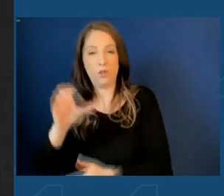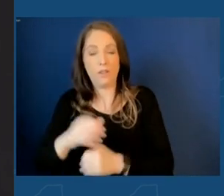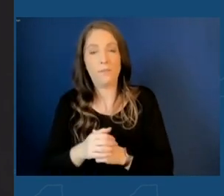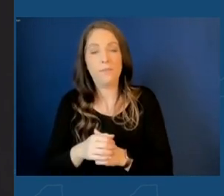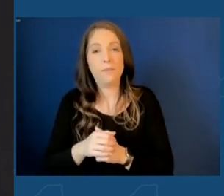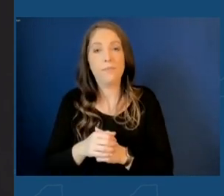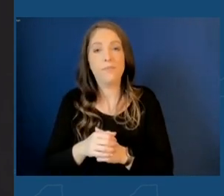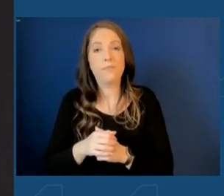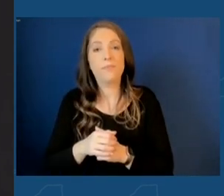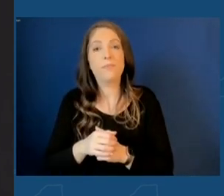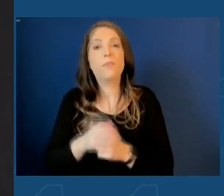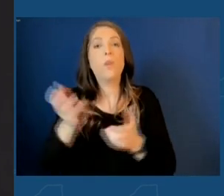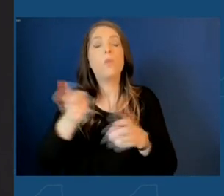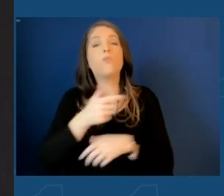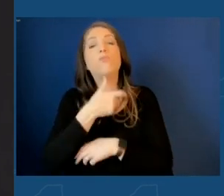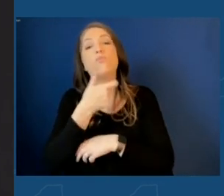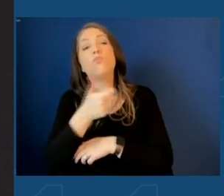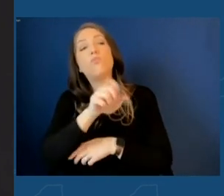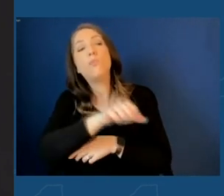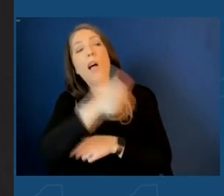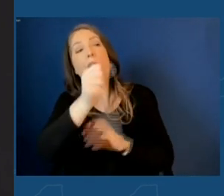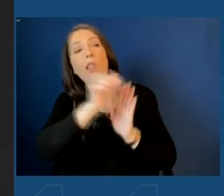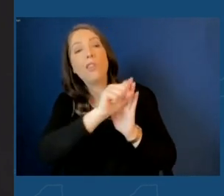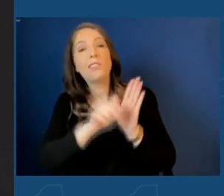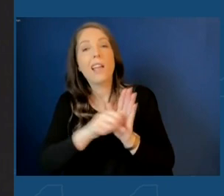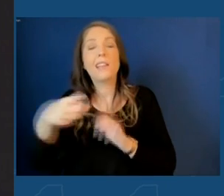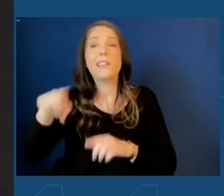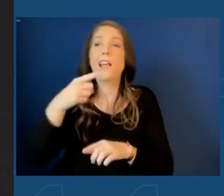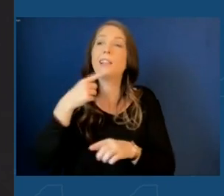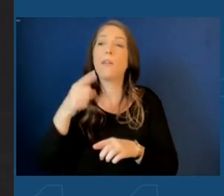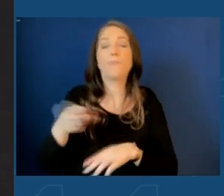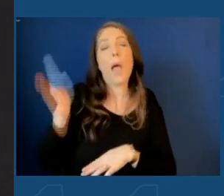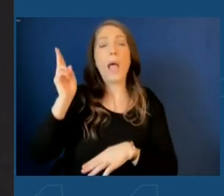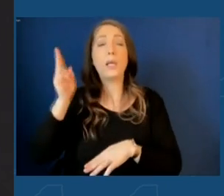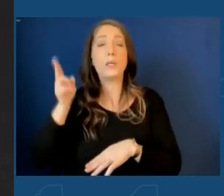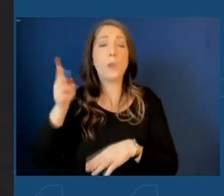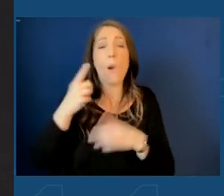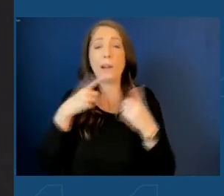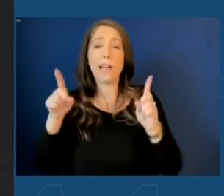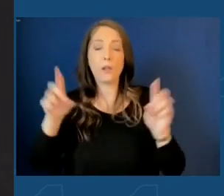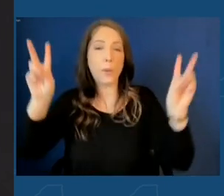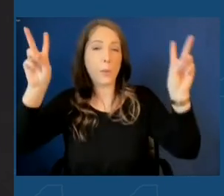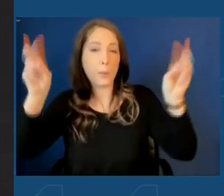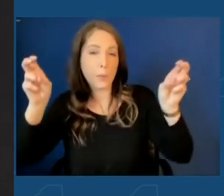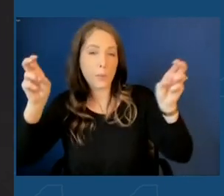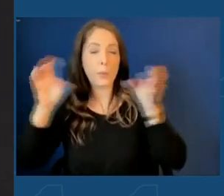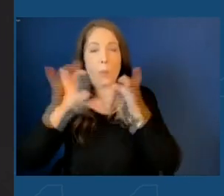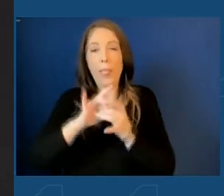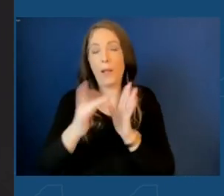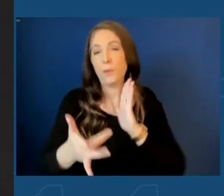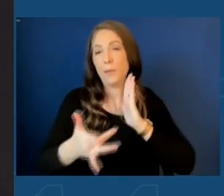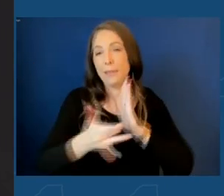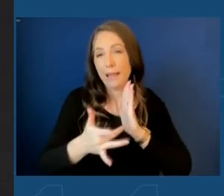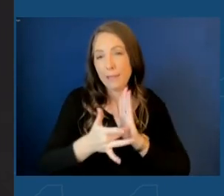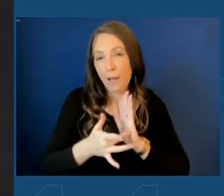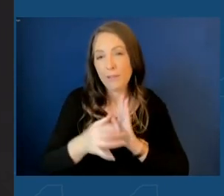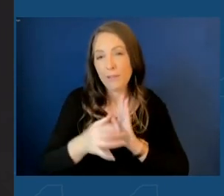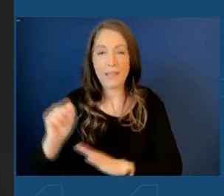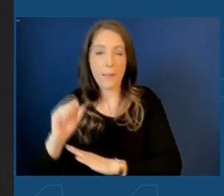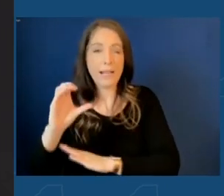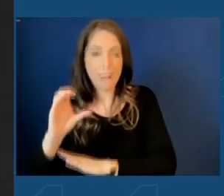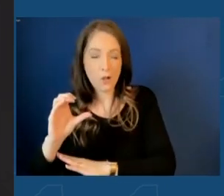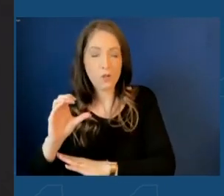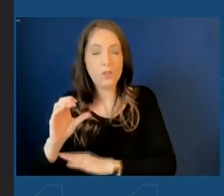accounts, if you watch other states, have touted historic announcements in this field, advanced technology and semiconductor announcements,